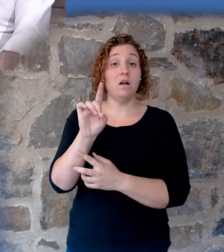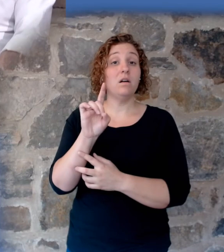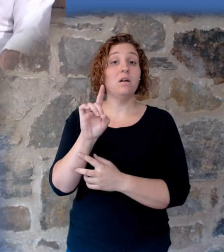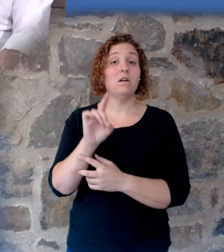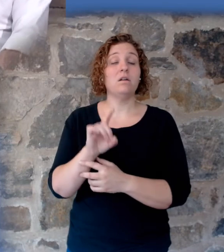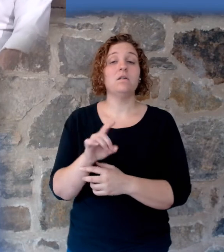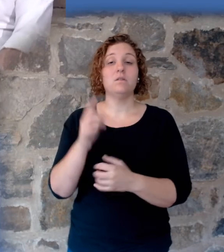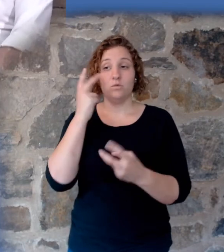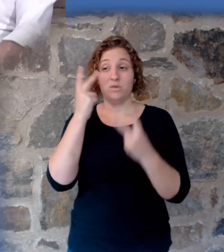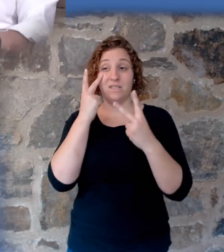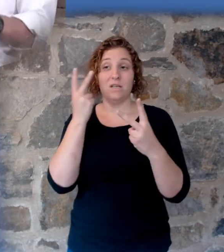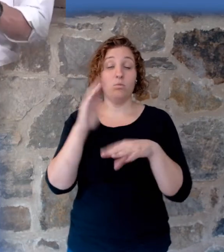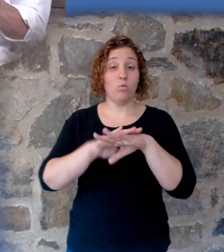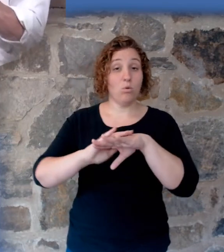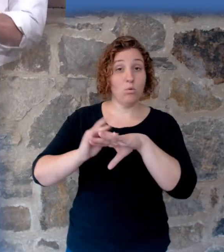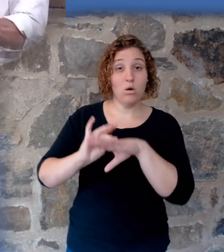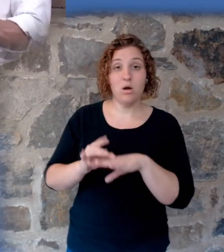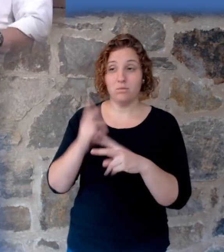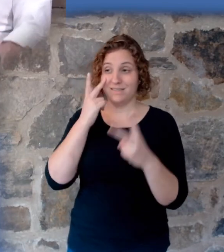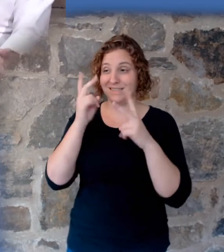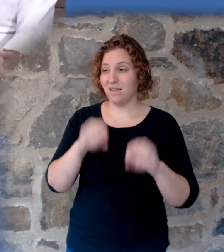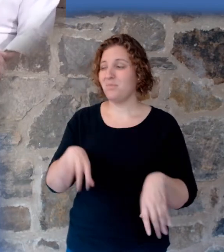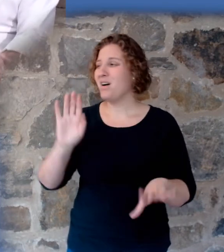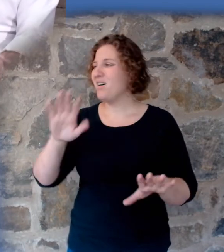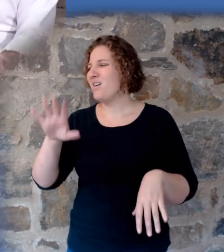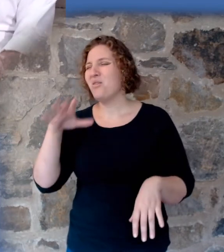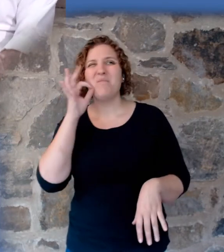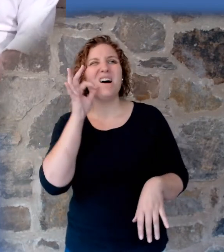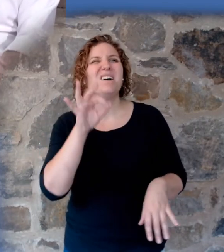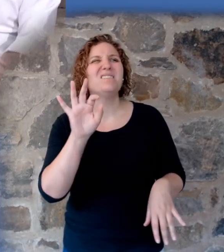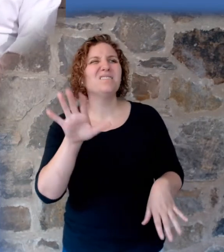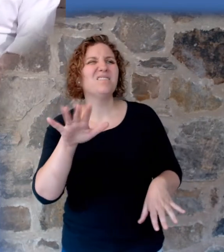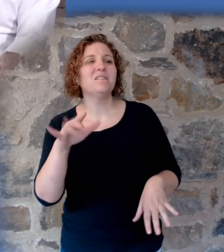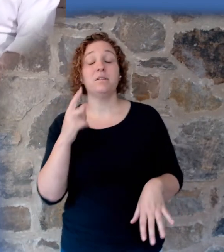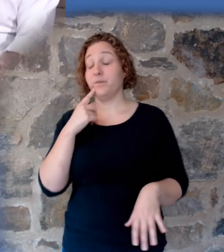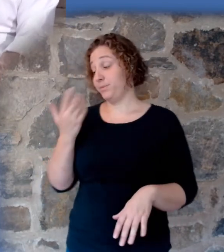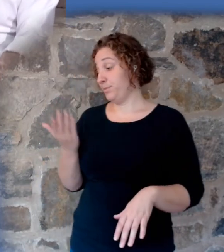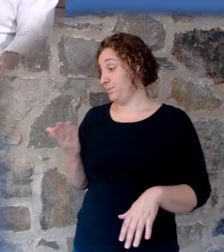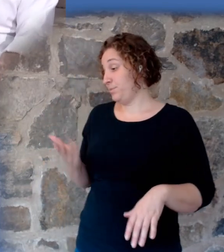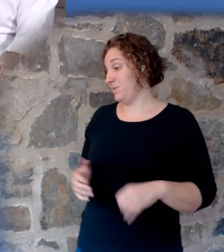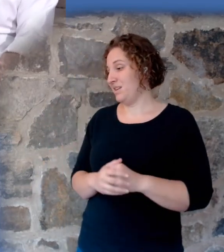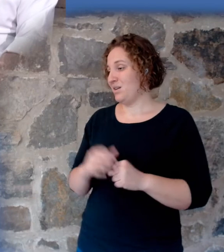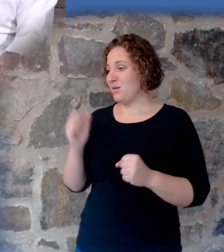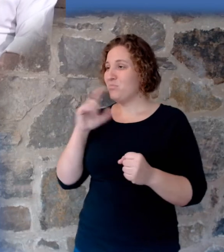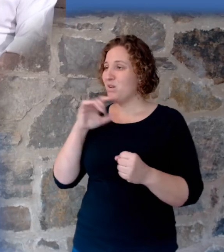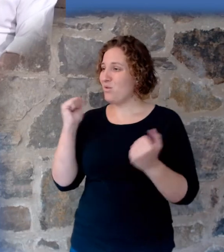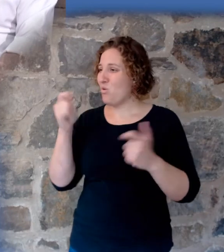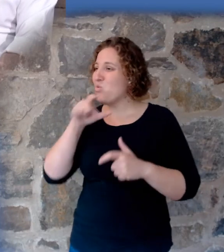earth, we can see them, but Pastor Chris, Pastor Chris, yeah, everything's millions of years old, right?